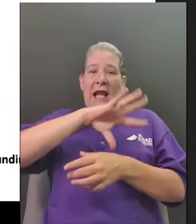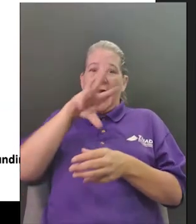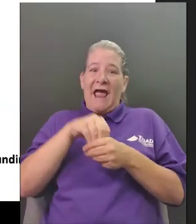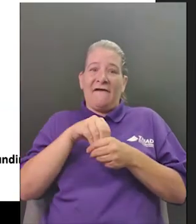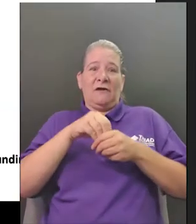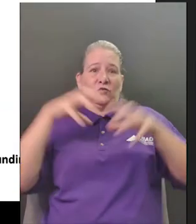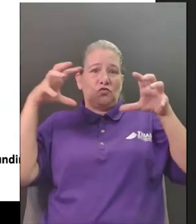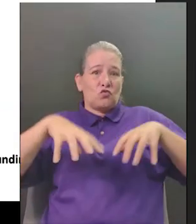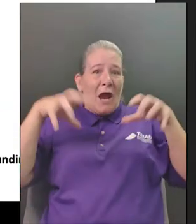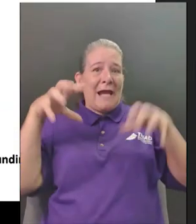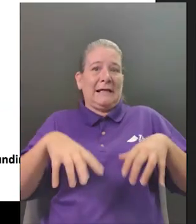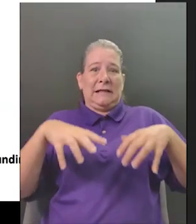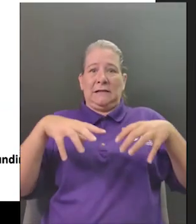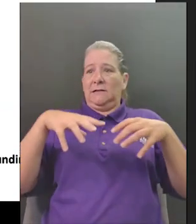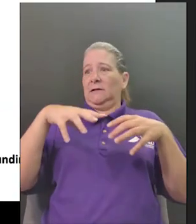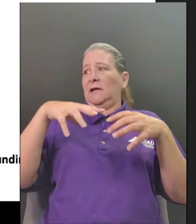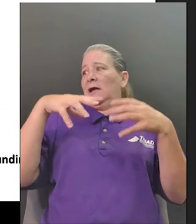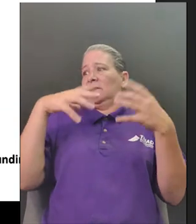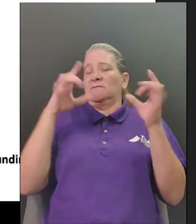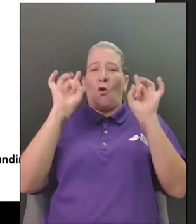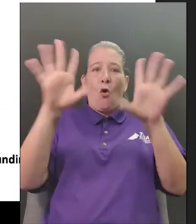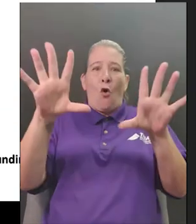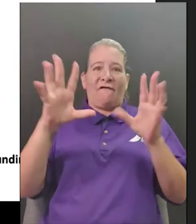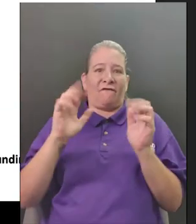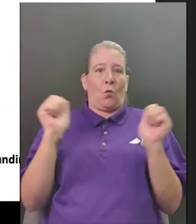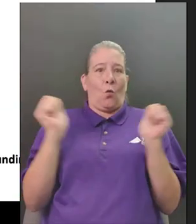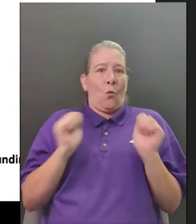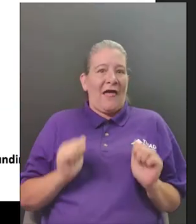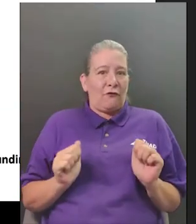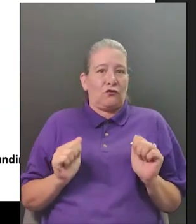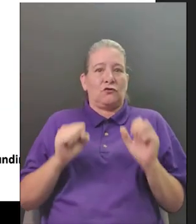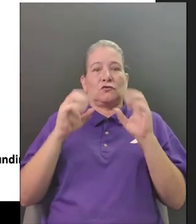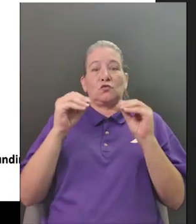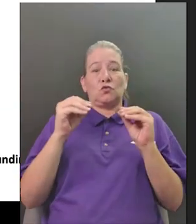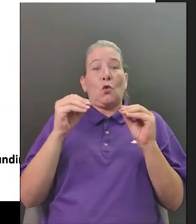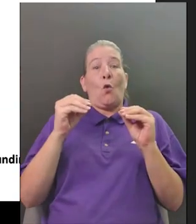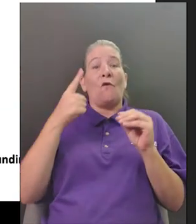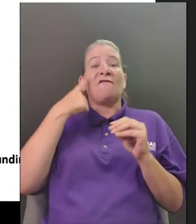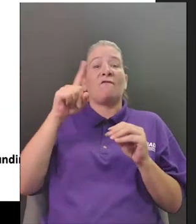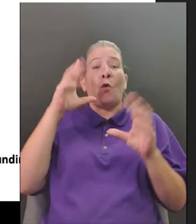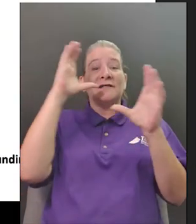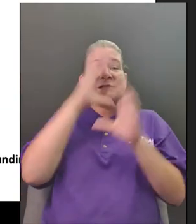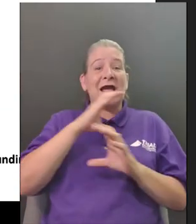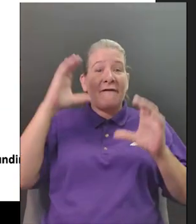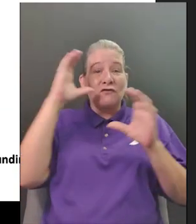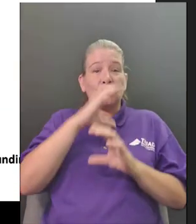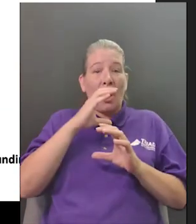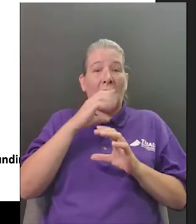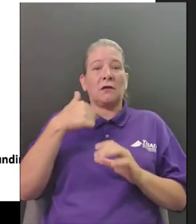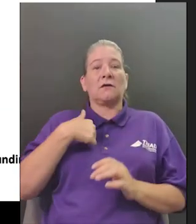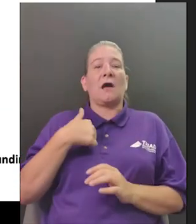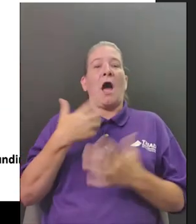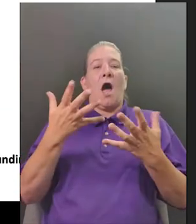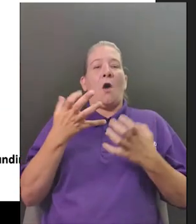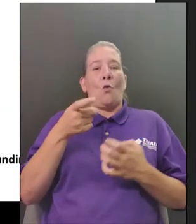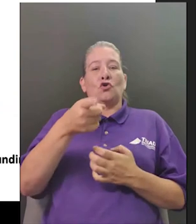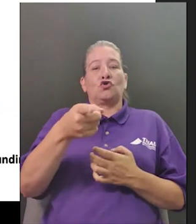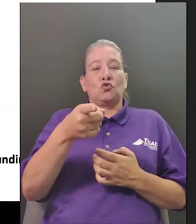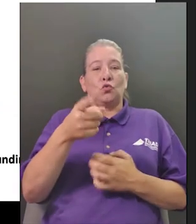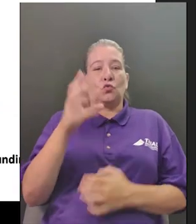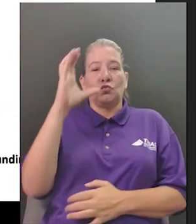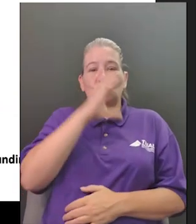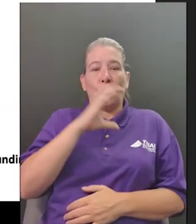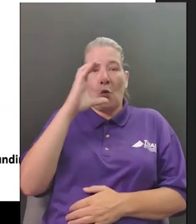wanted you to look for something in your house that would keep you dry or